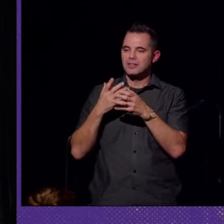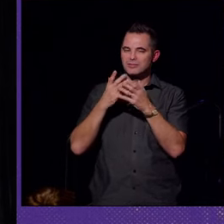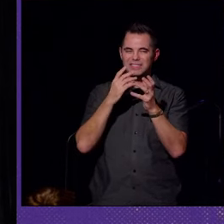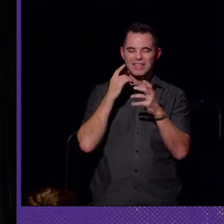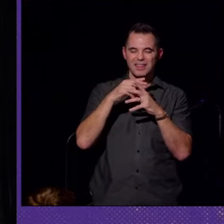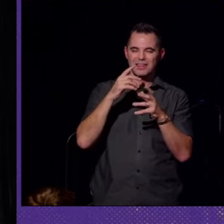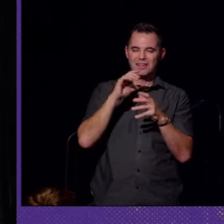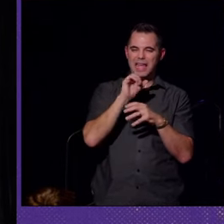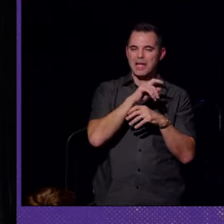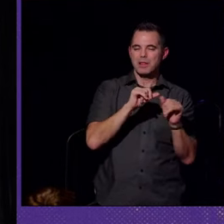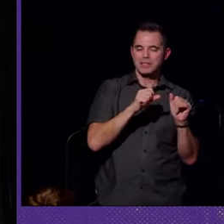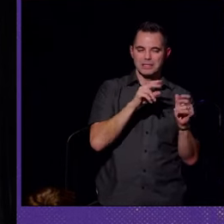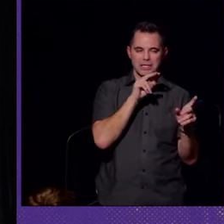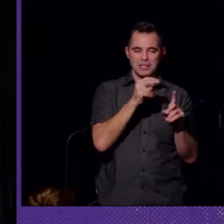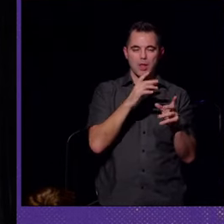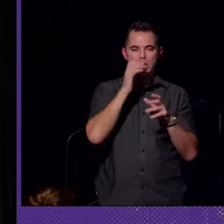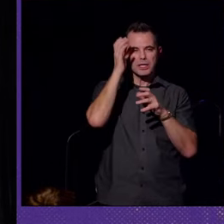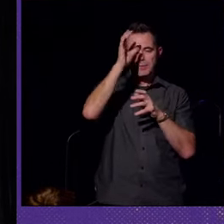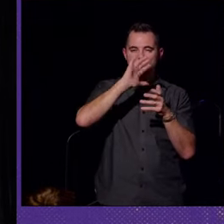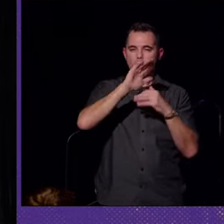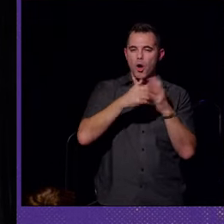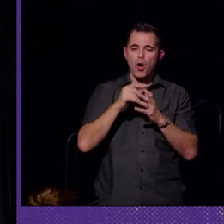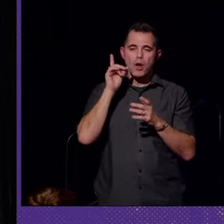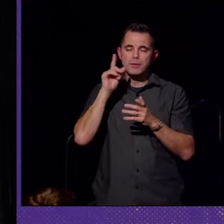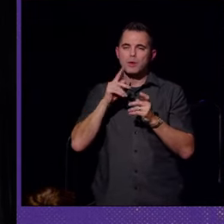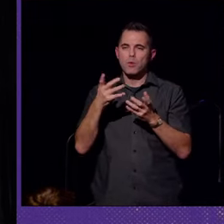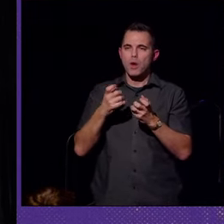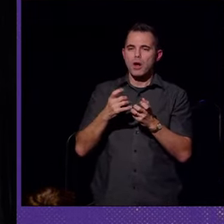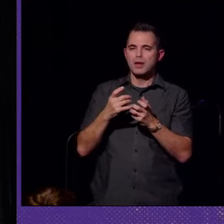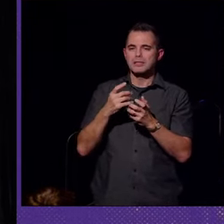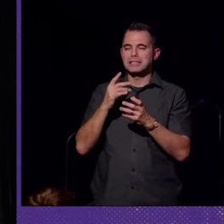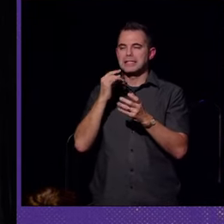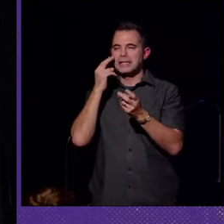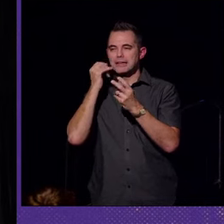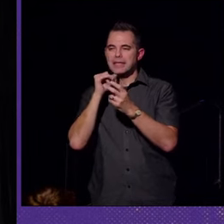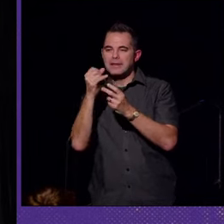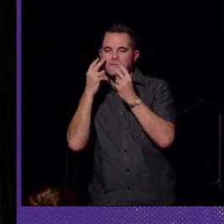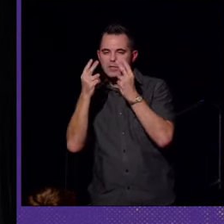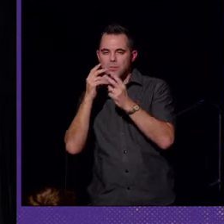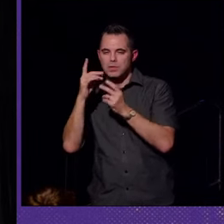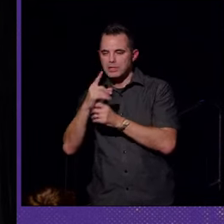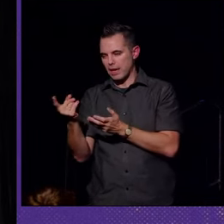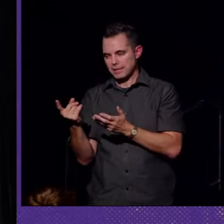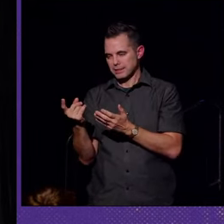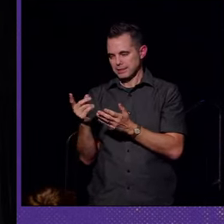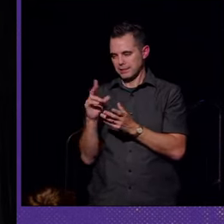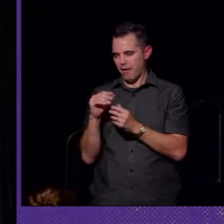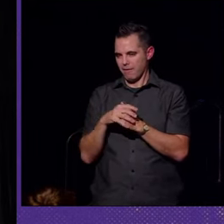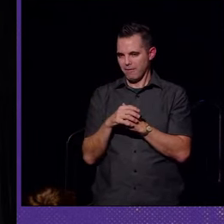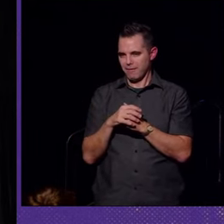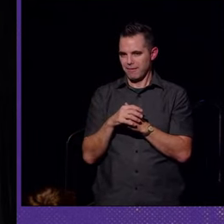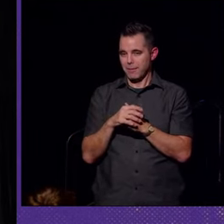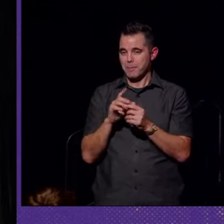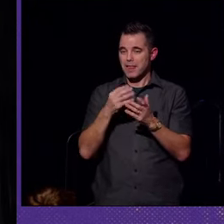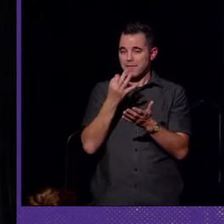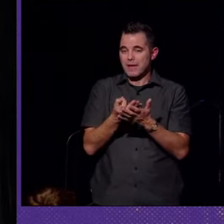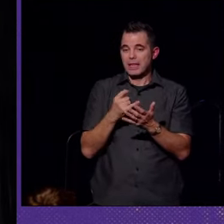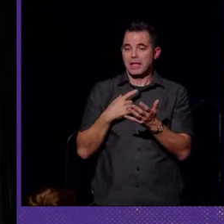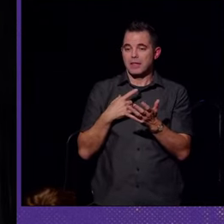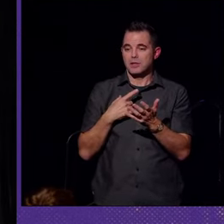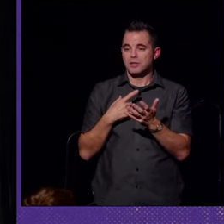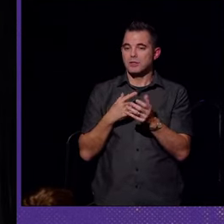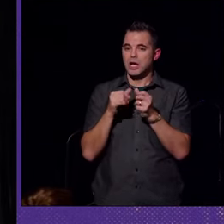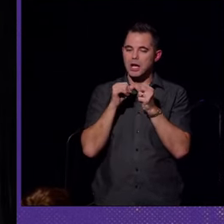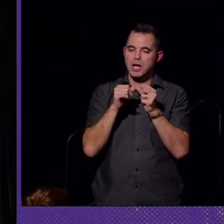conception that all deaf people want invincible devices. And the fact that there's a constant